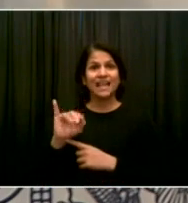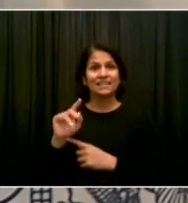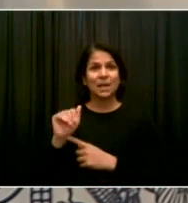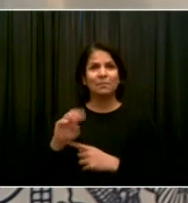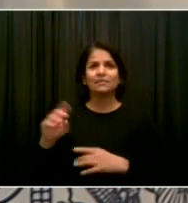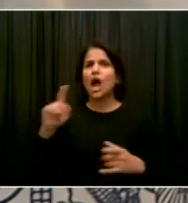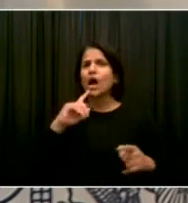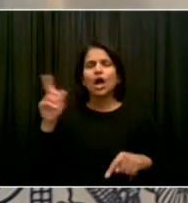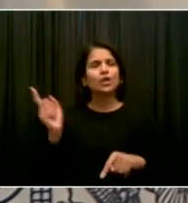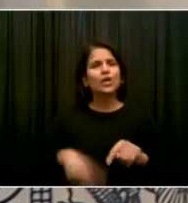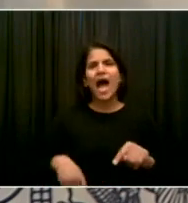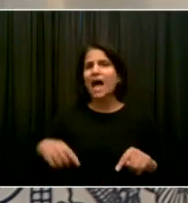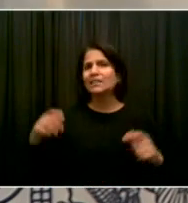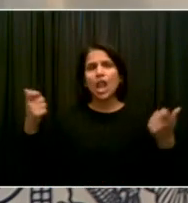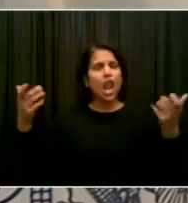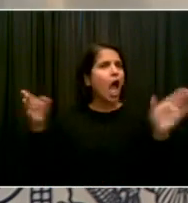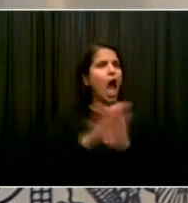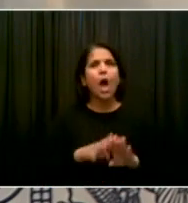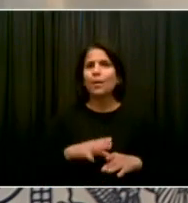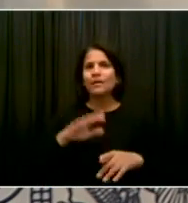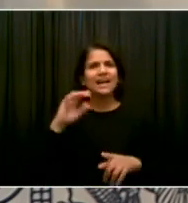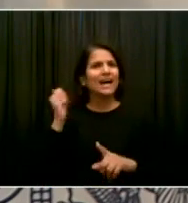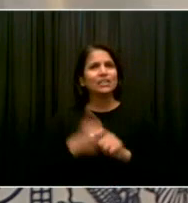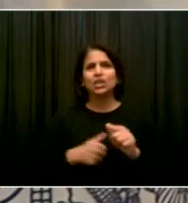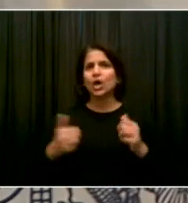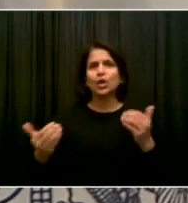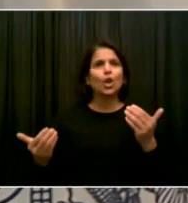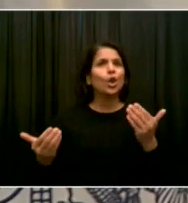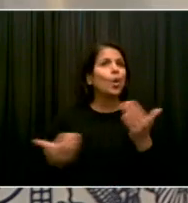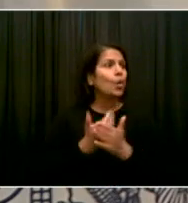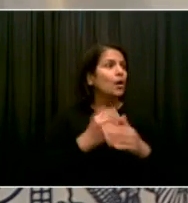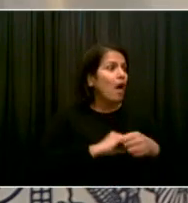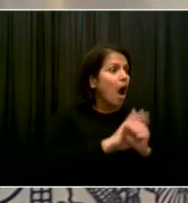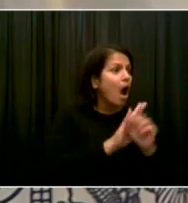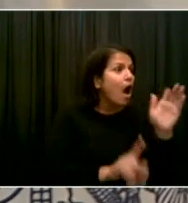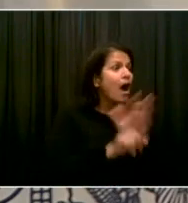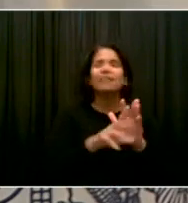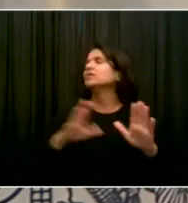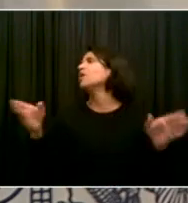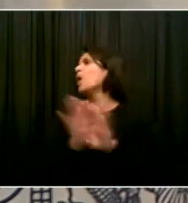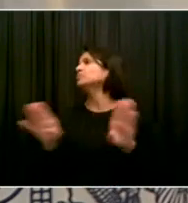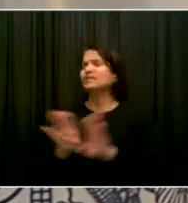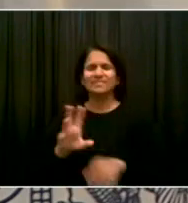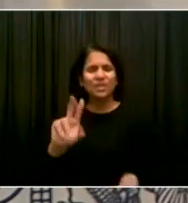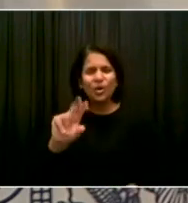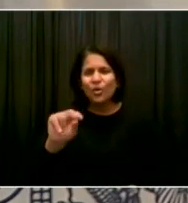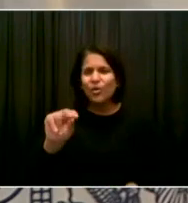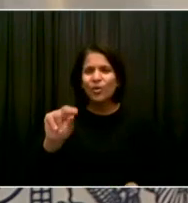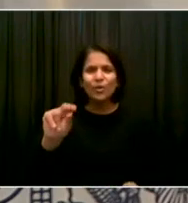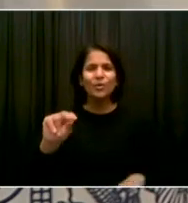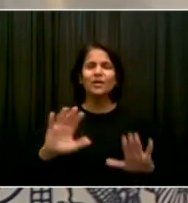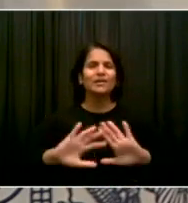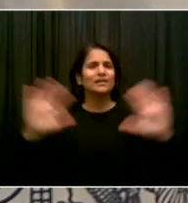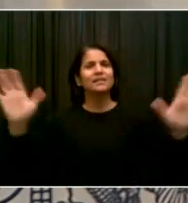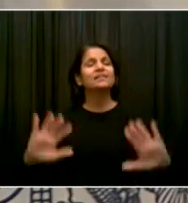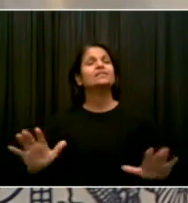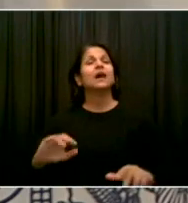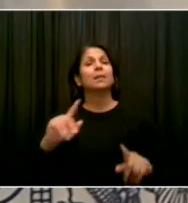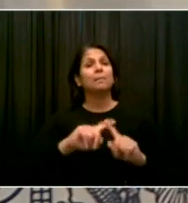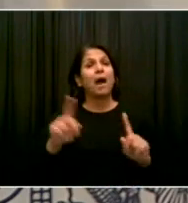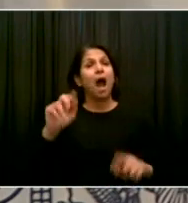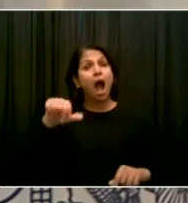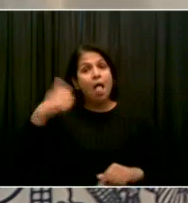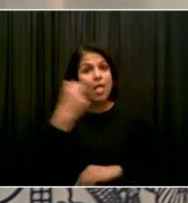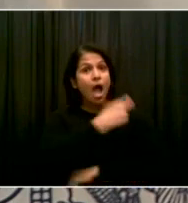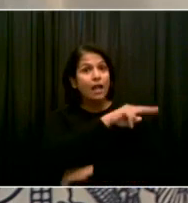it's not really an issue of beds anymore, right? Like, we don't need to just open Javits again. It's a staffing issue. And he's concerned that if we see a surge